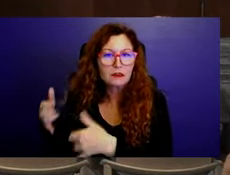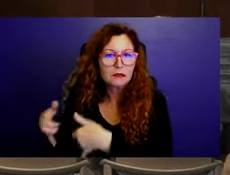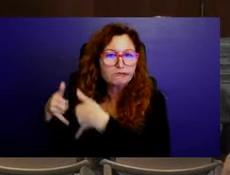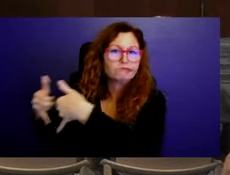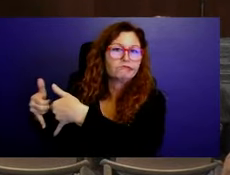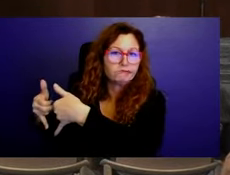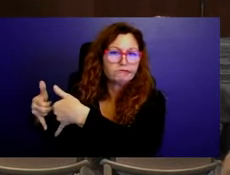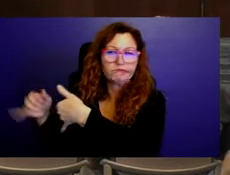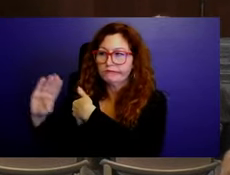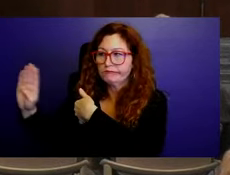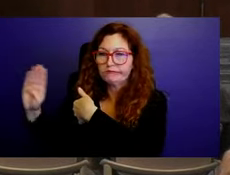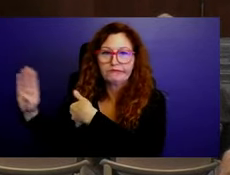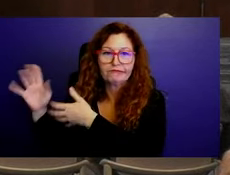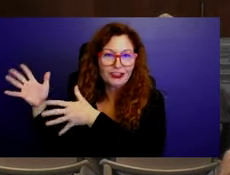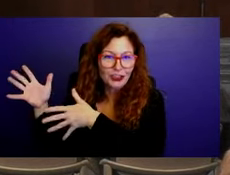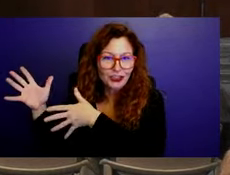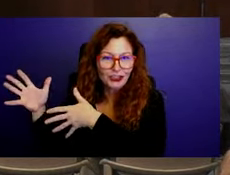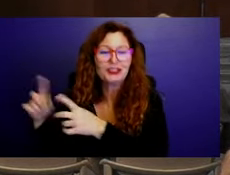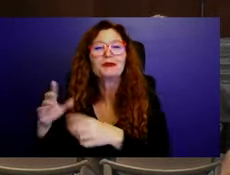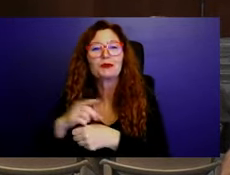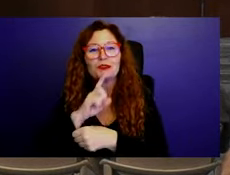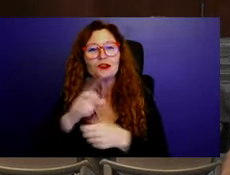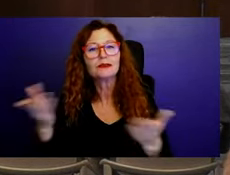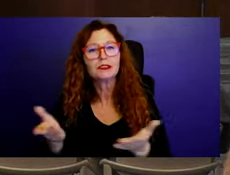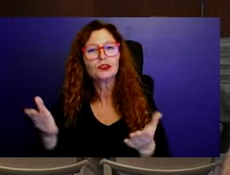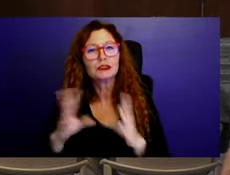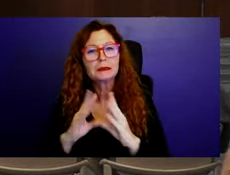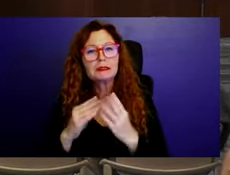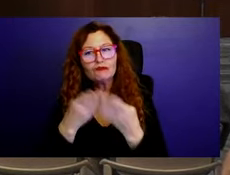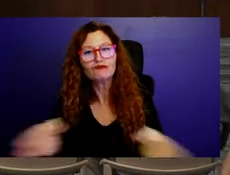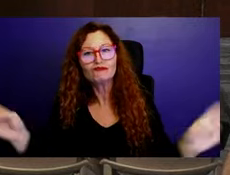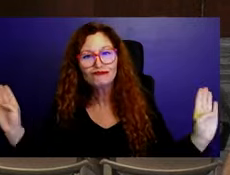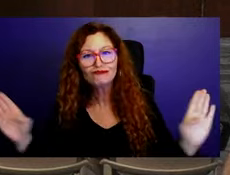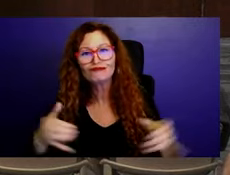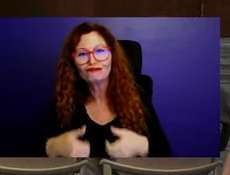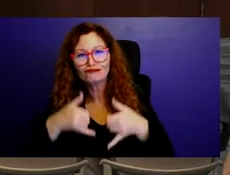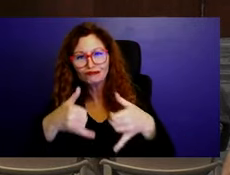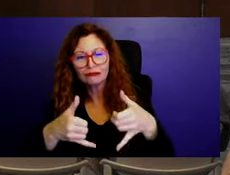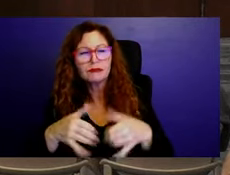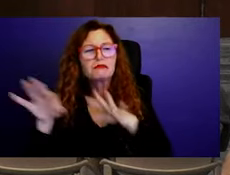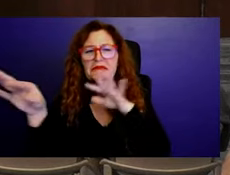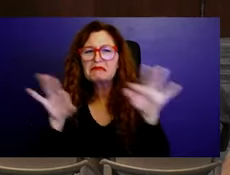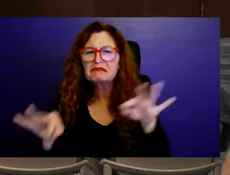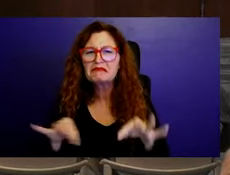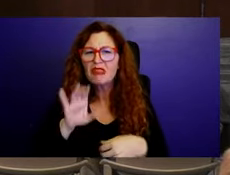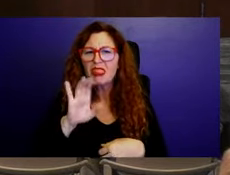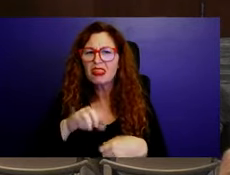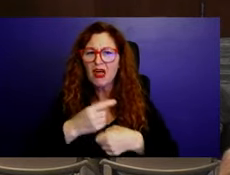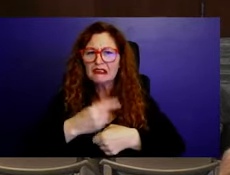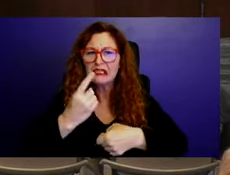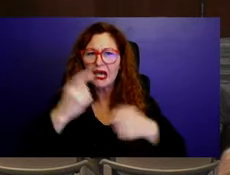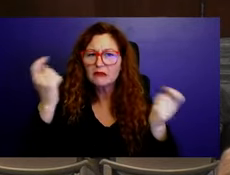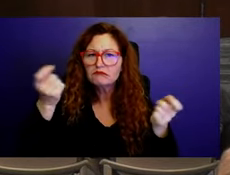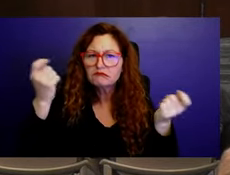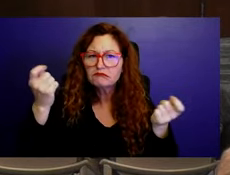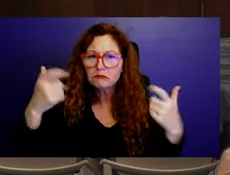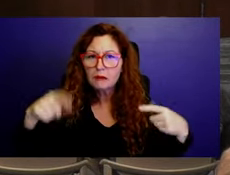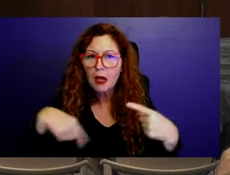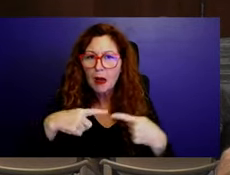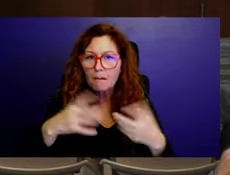tell us a little bit more about the history and what it means. So this is a bit lengthy, so bear with me.